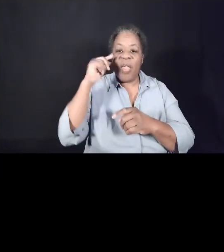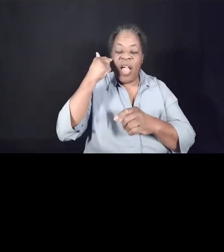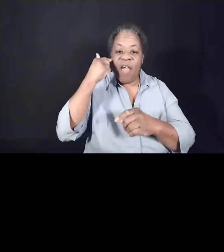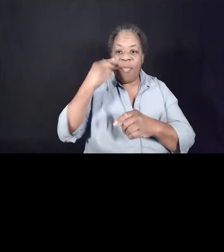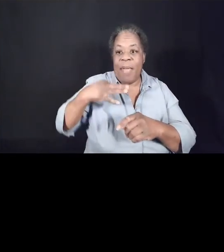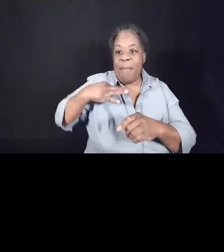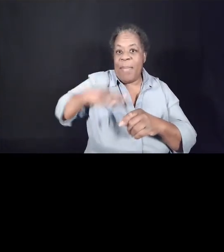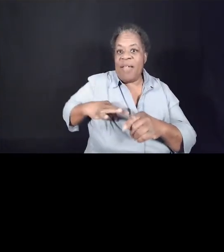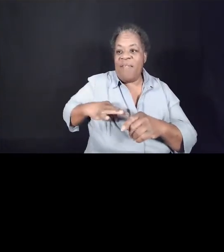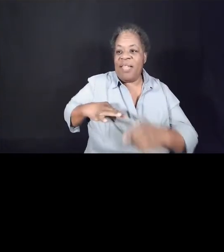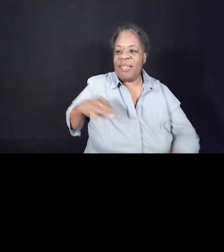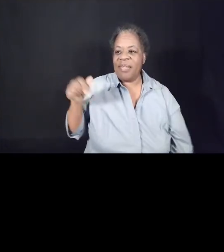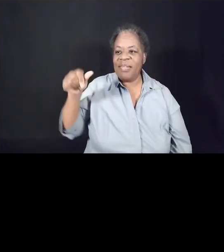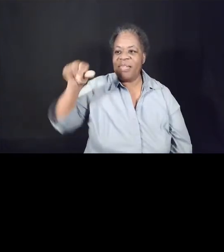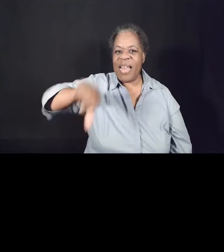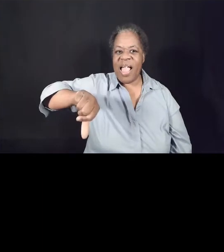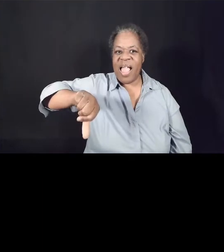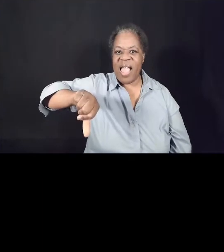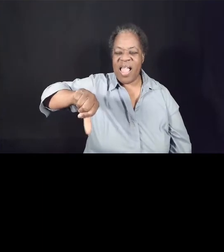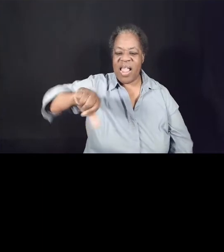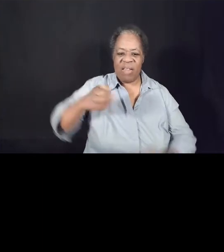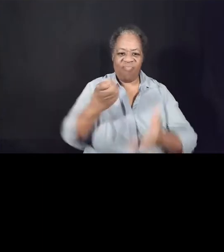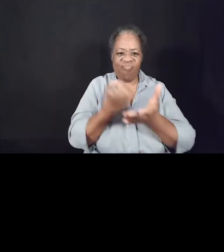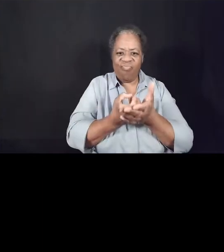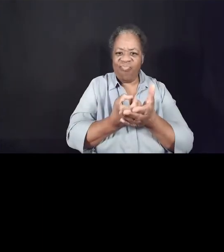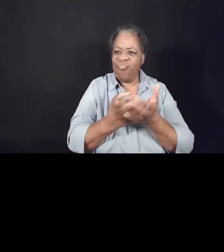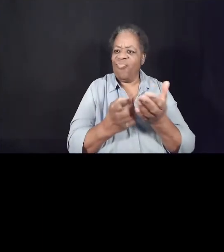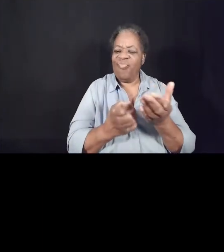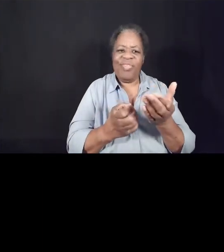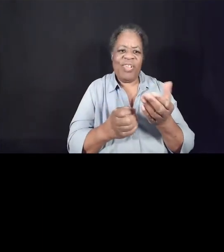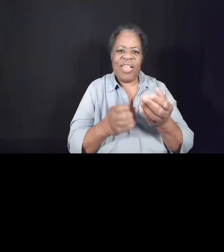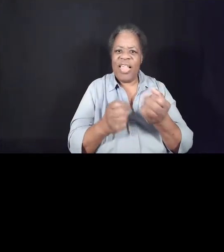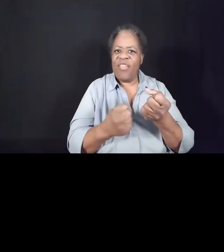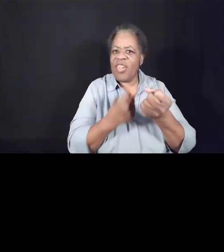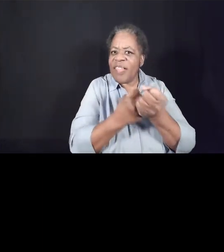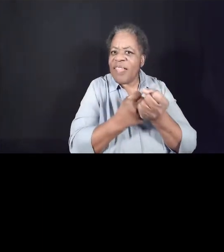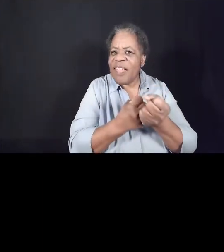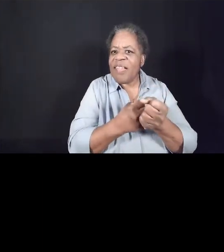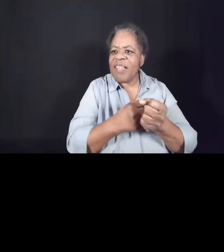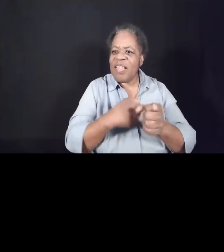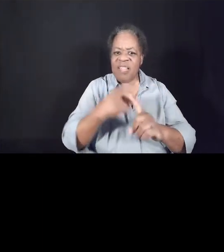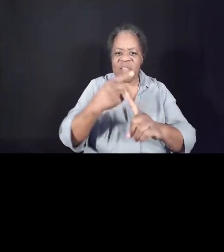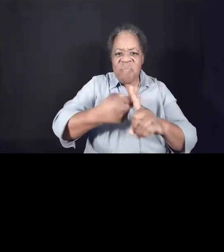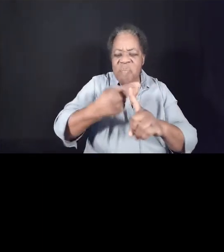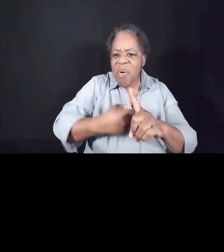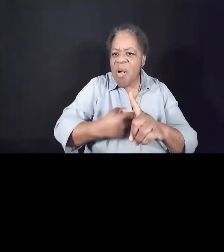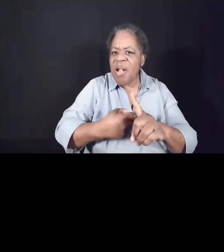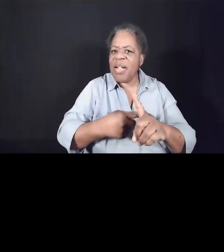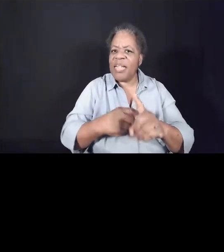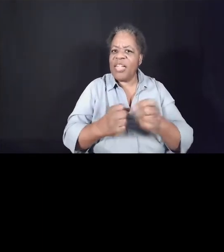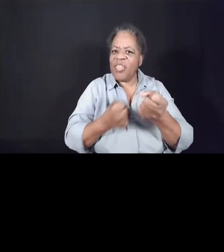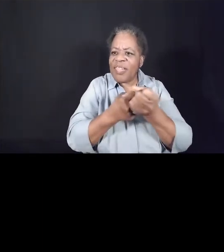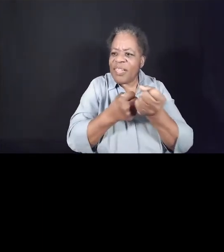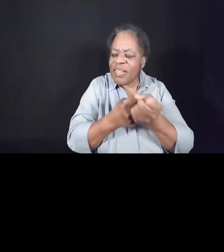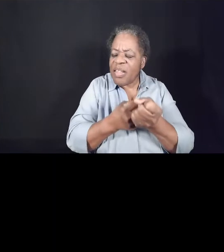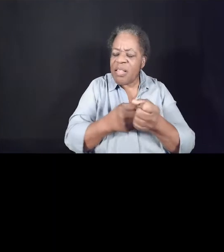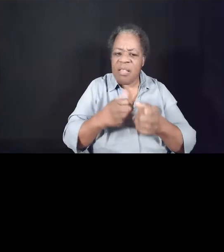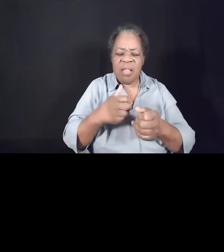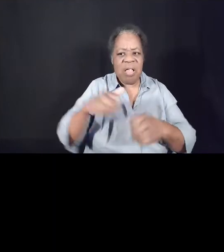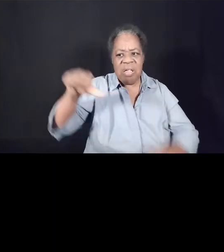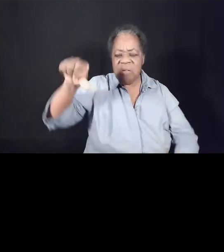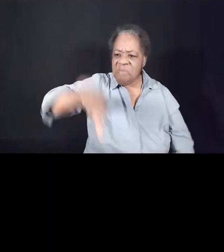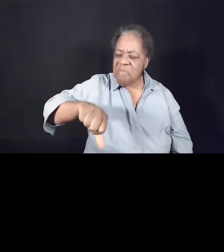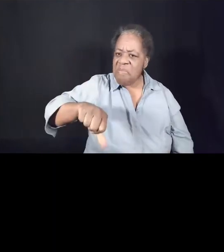like tuition assistance and home mortgage approval. As a result, he and his family missed out on the post-war